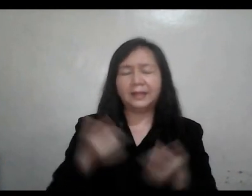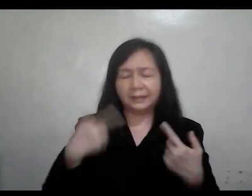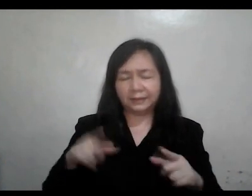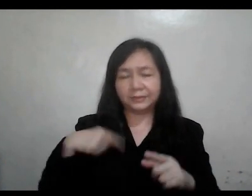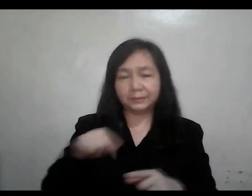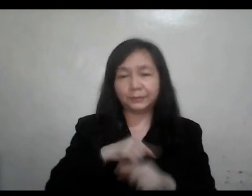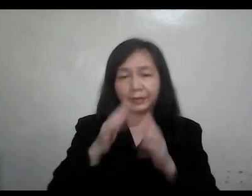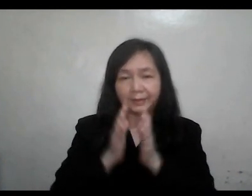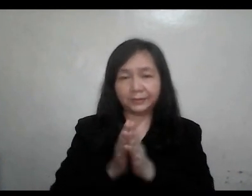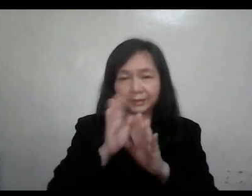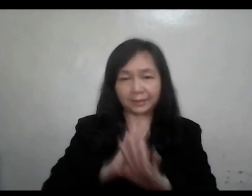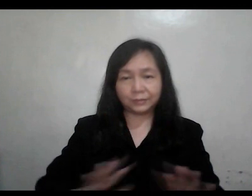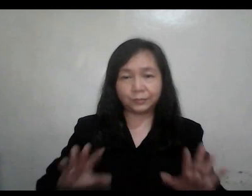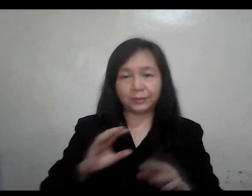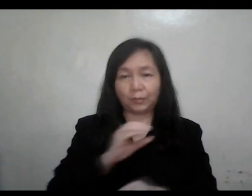Let us pray.